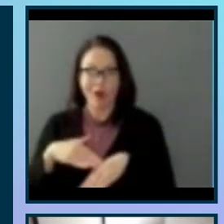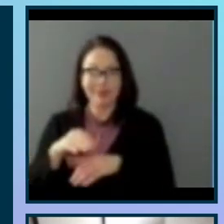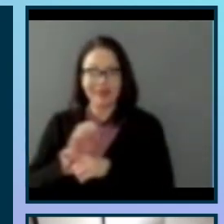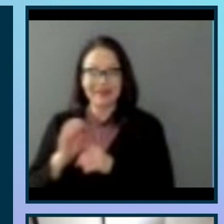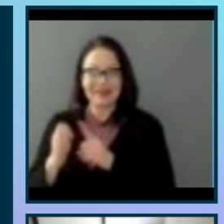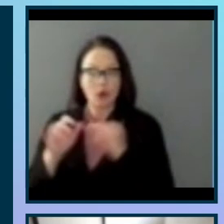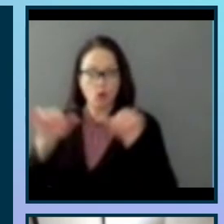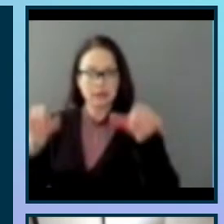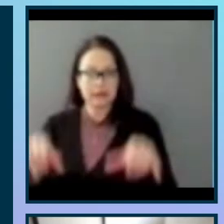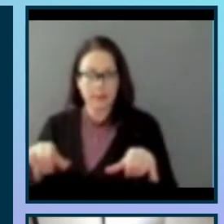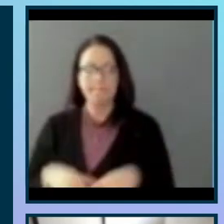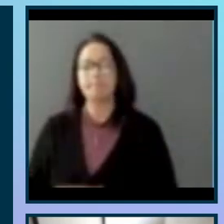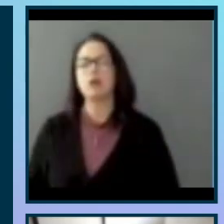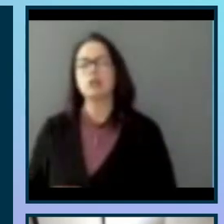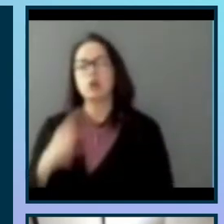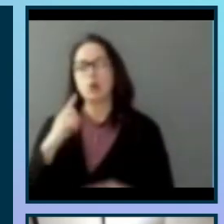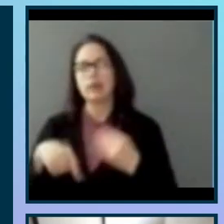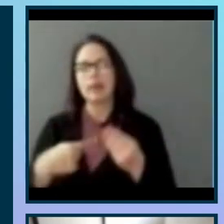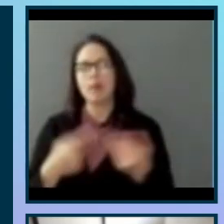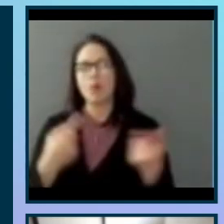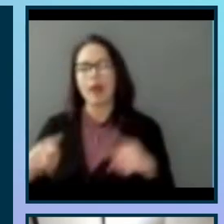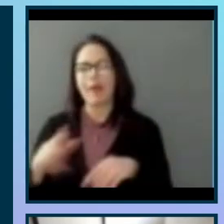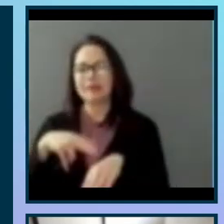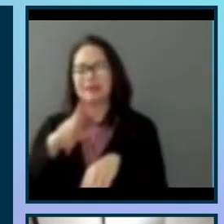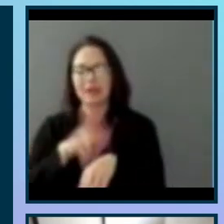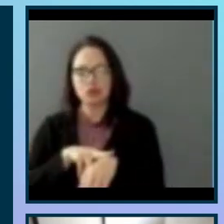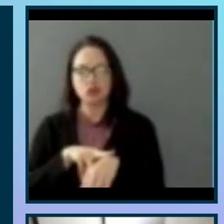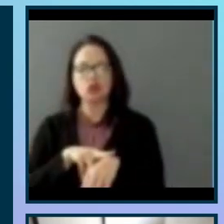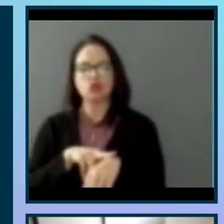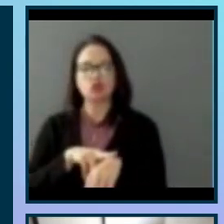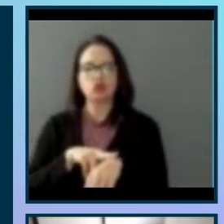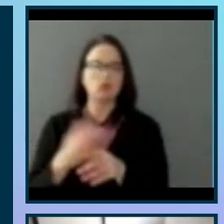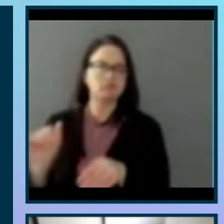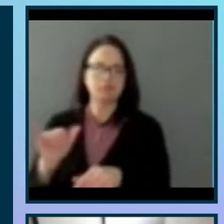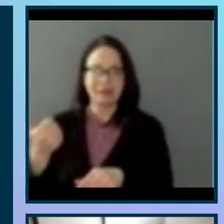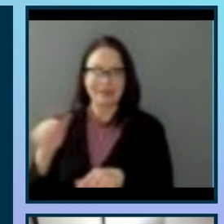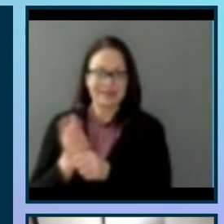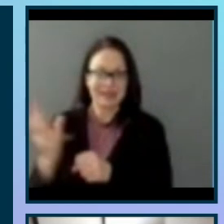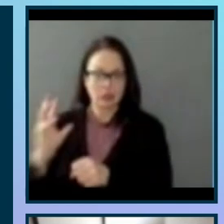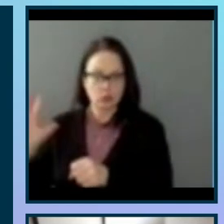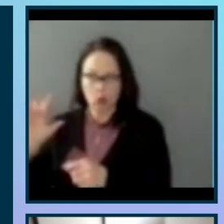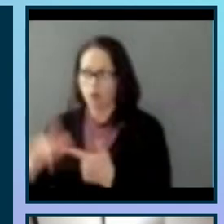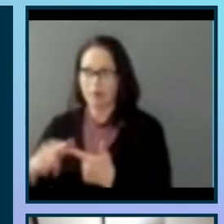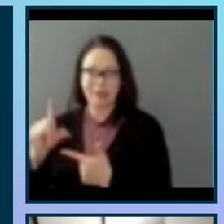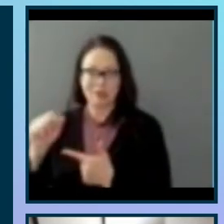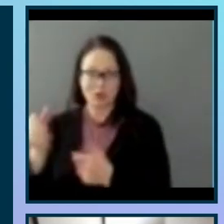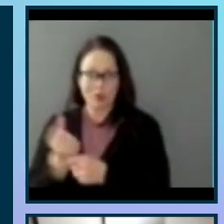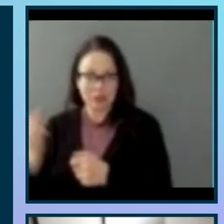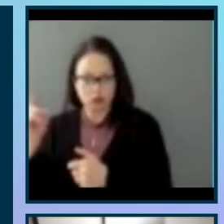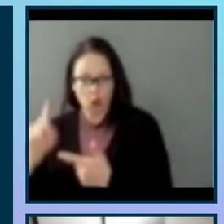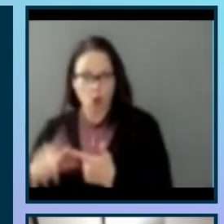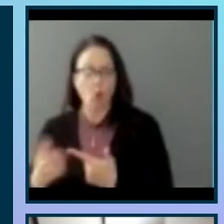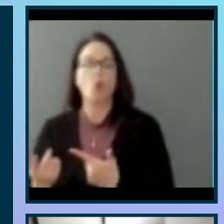thinking about what happens in nature, you know, 10 years ago, 20 years ago. And then there's going